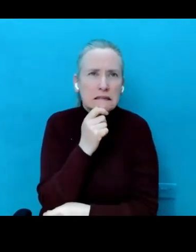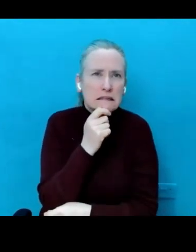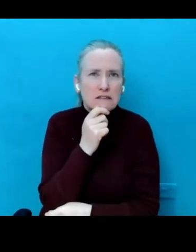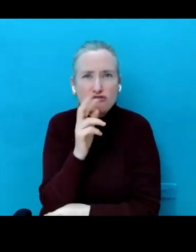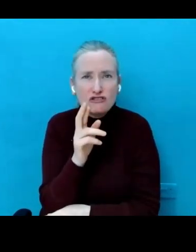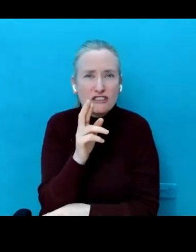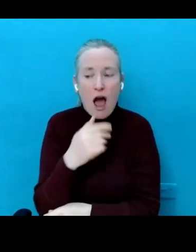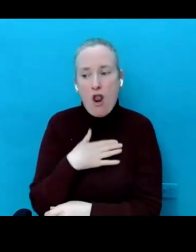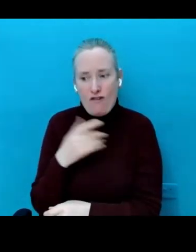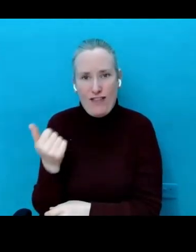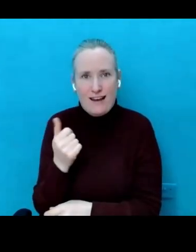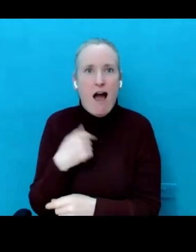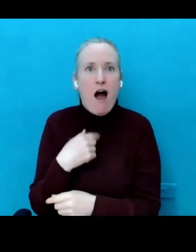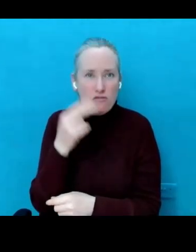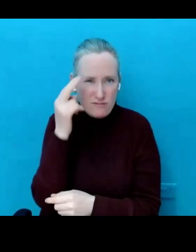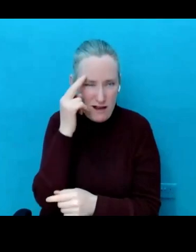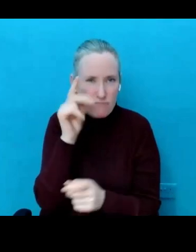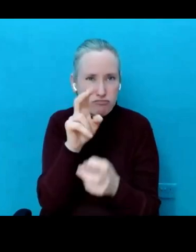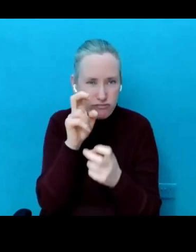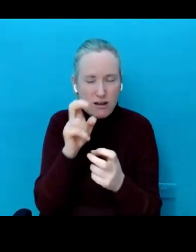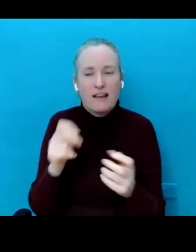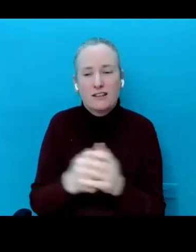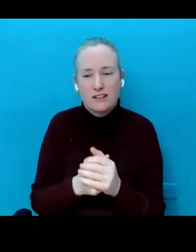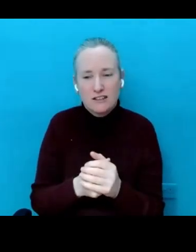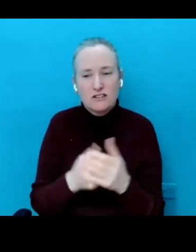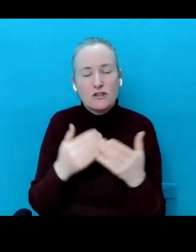I love that. I didn't. Yeah, I understand. So you're.